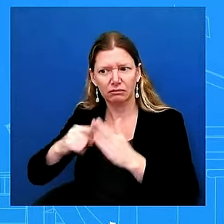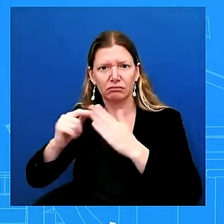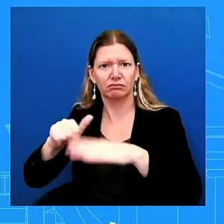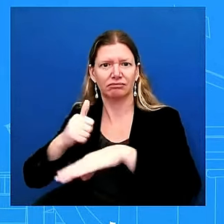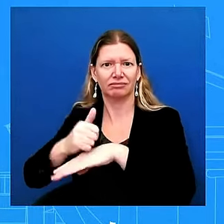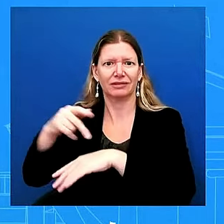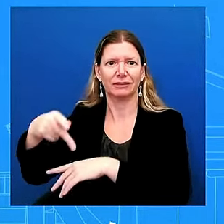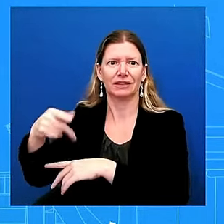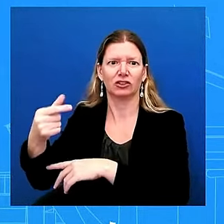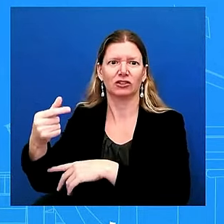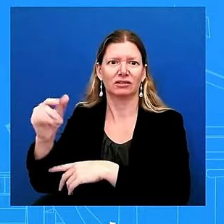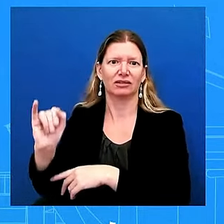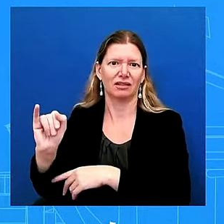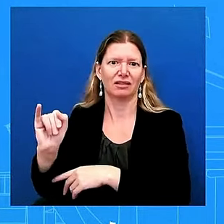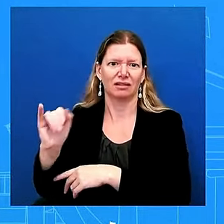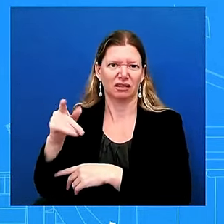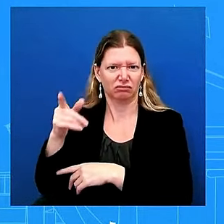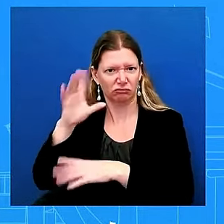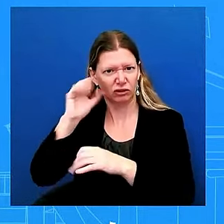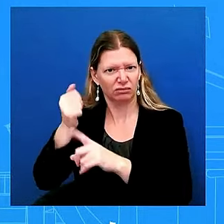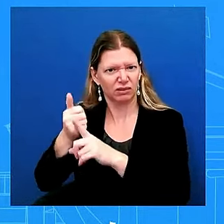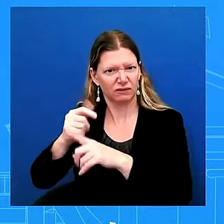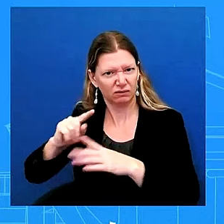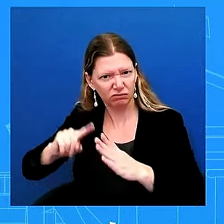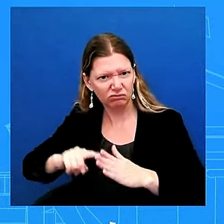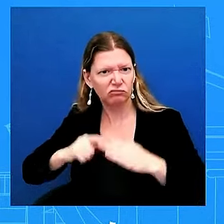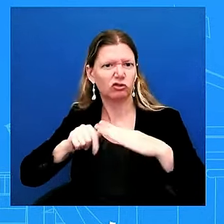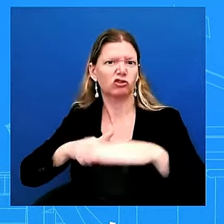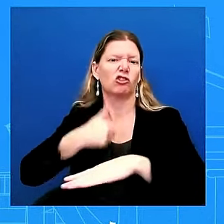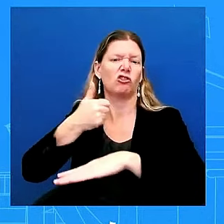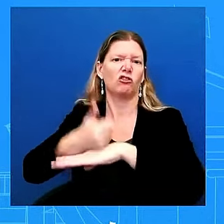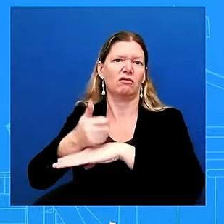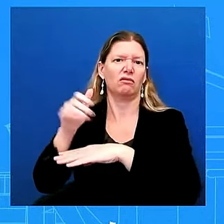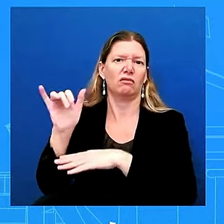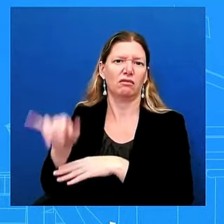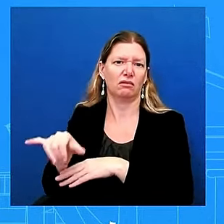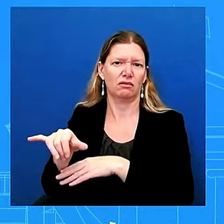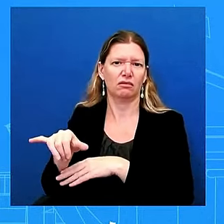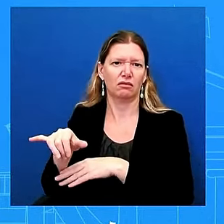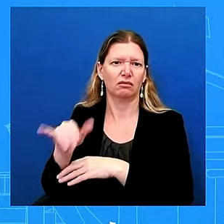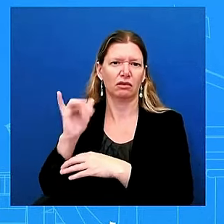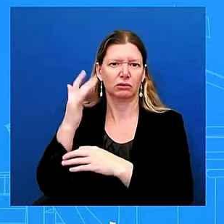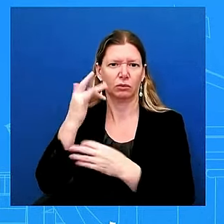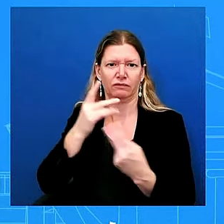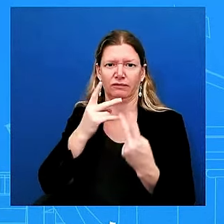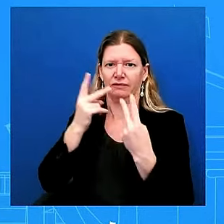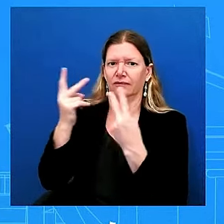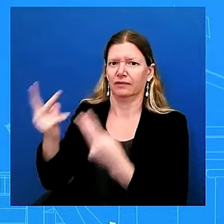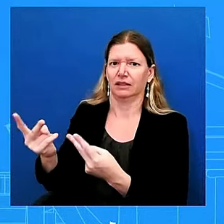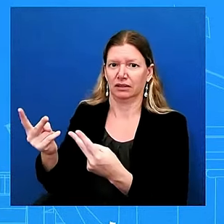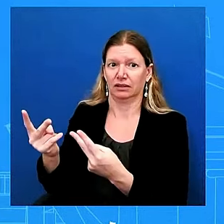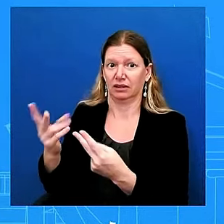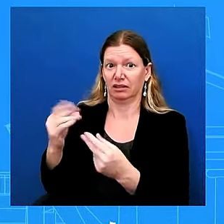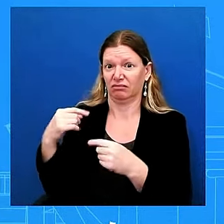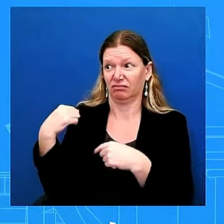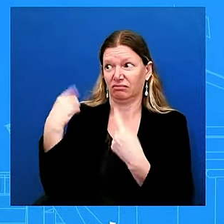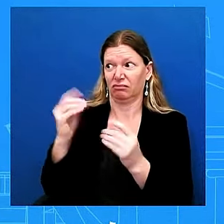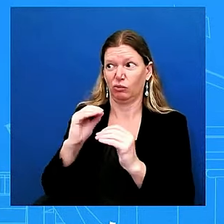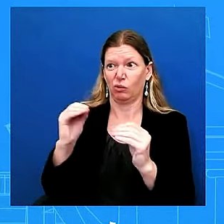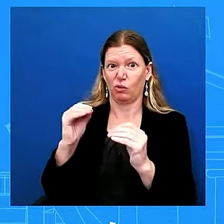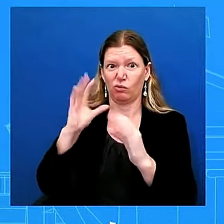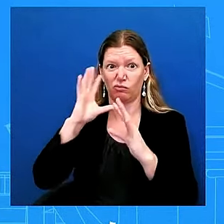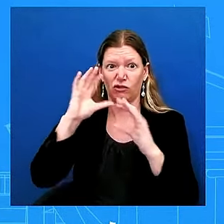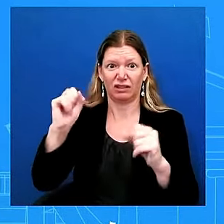a lot of sense no other president has visited uh the country and so uh it made sense for the president to go there because there are